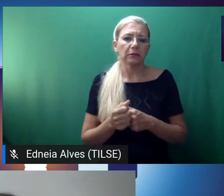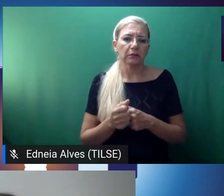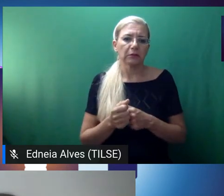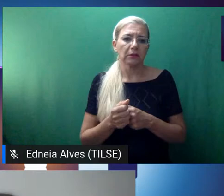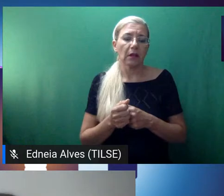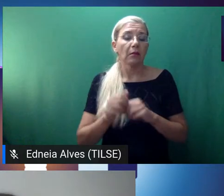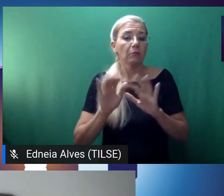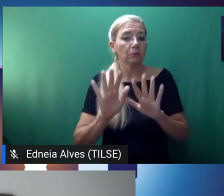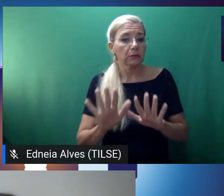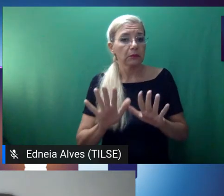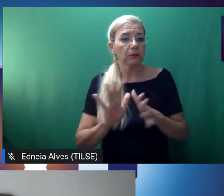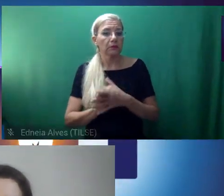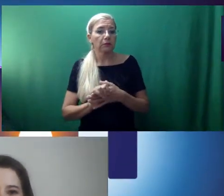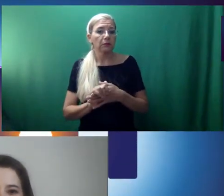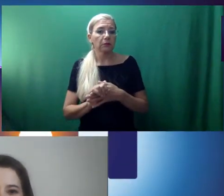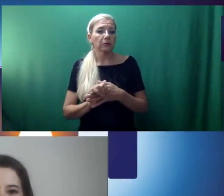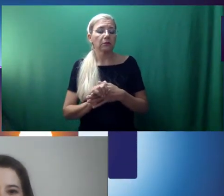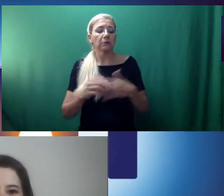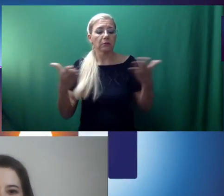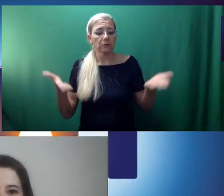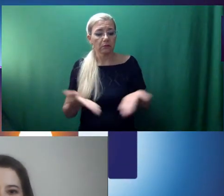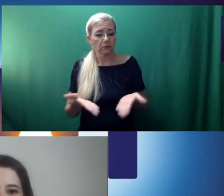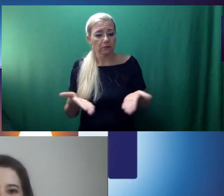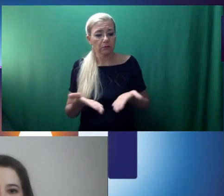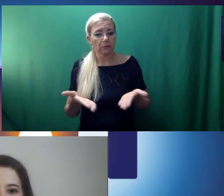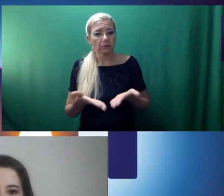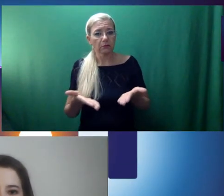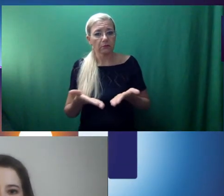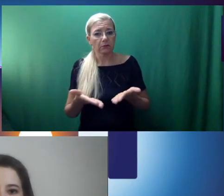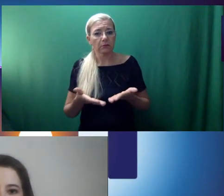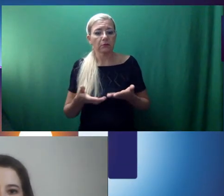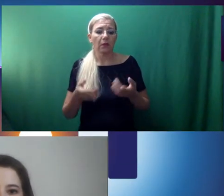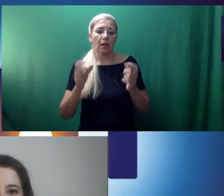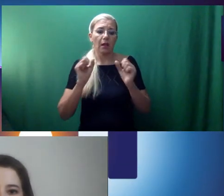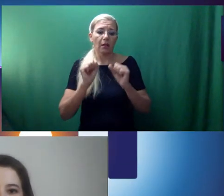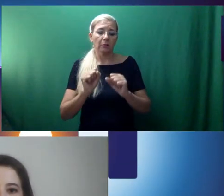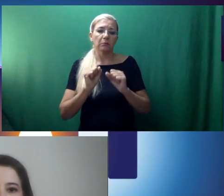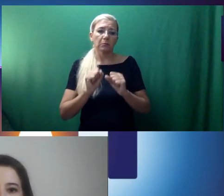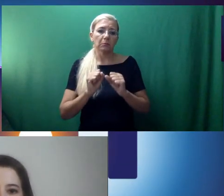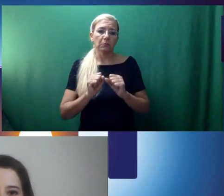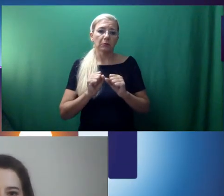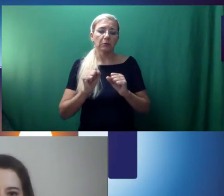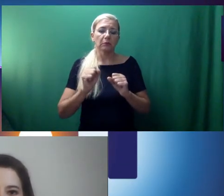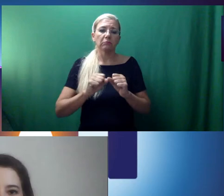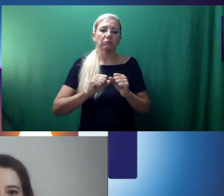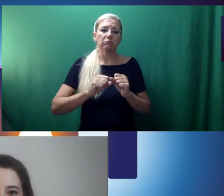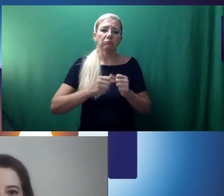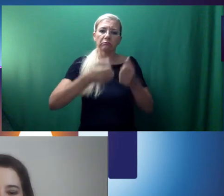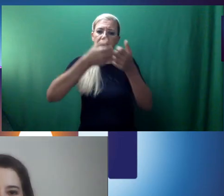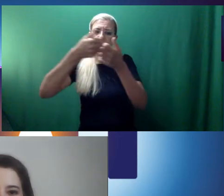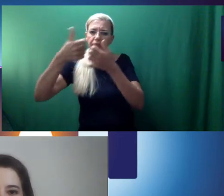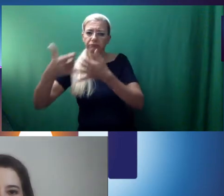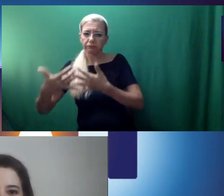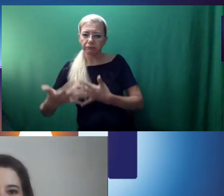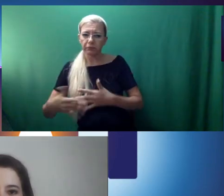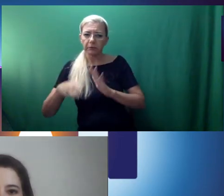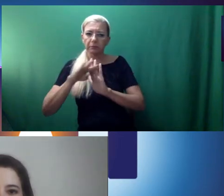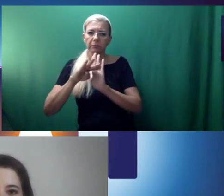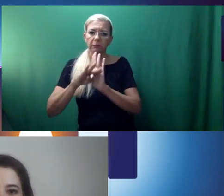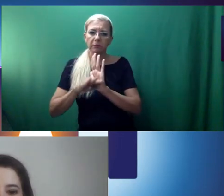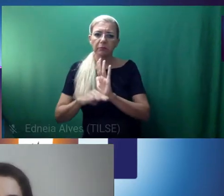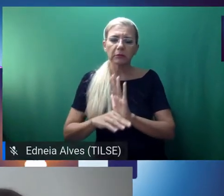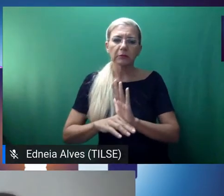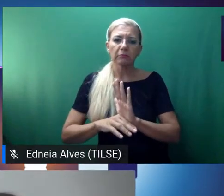that's actually a descriptor that's in the common European framework and those things